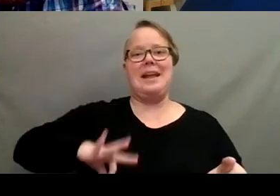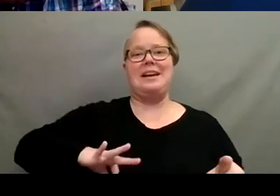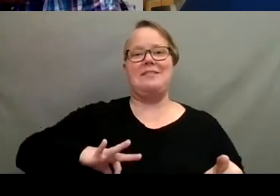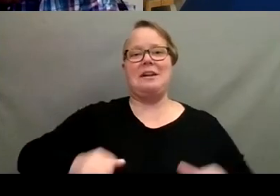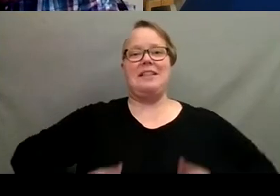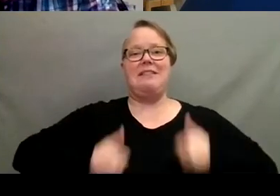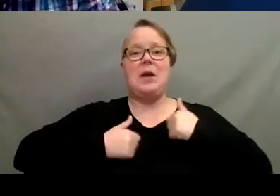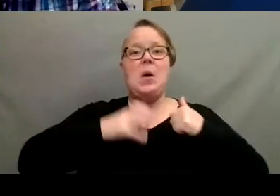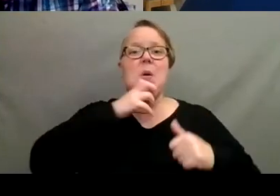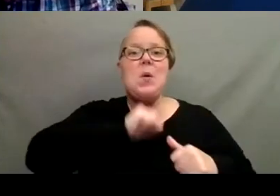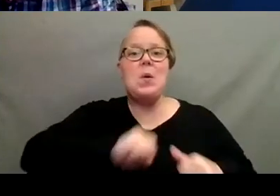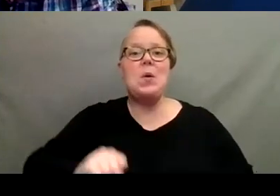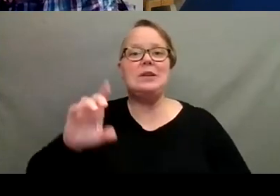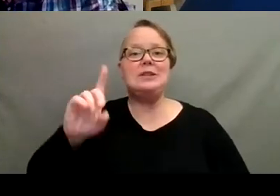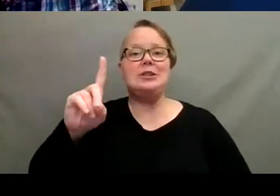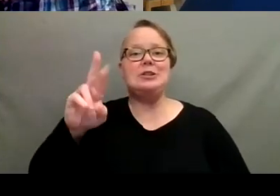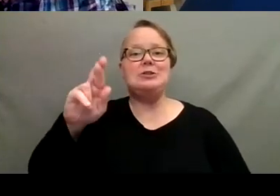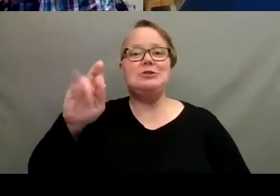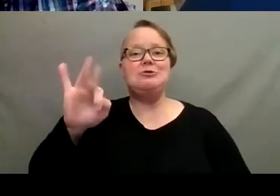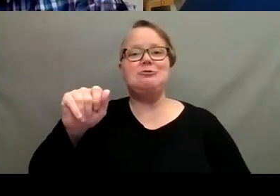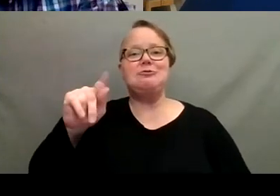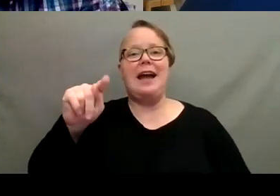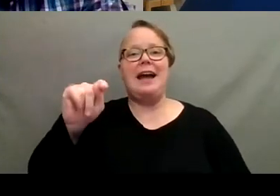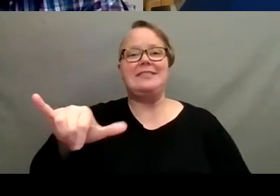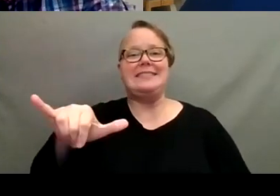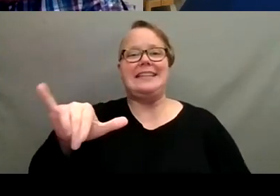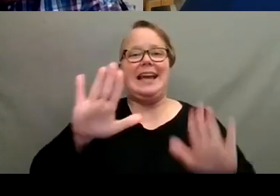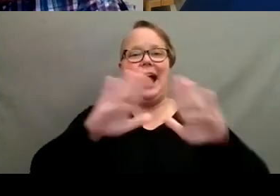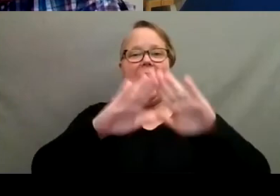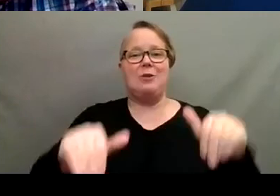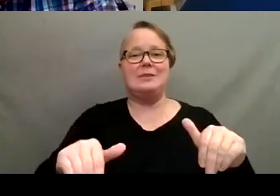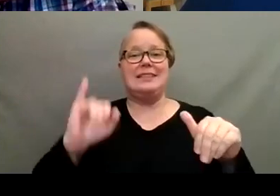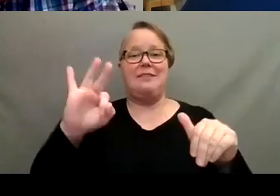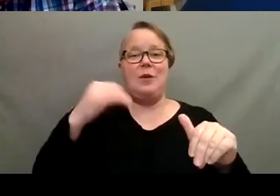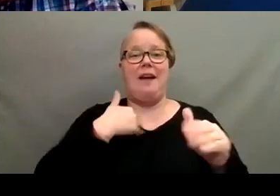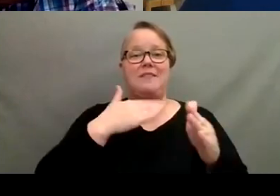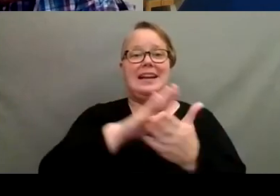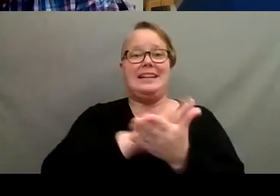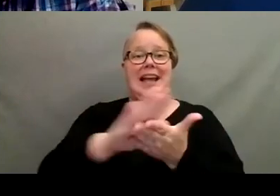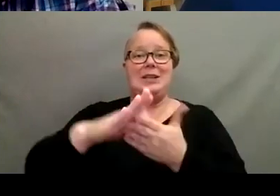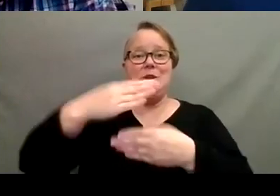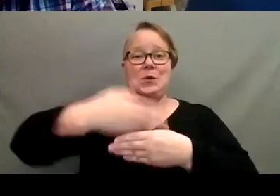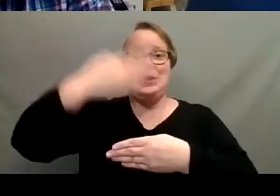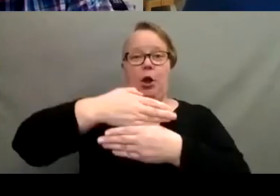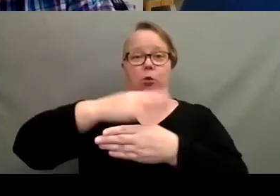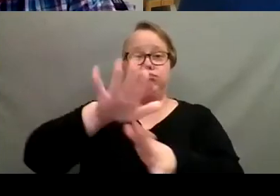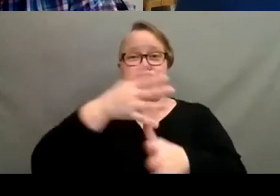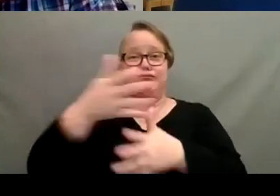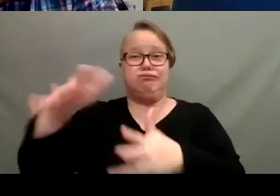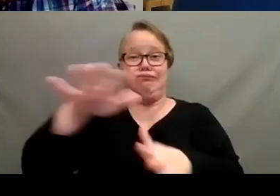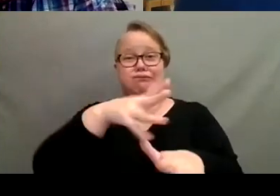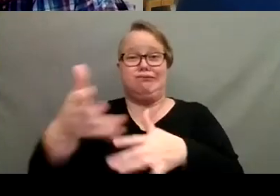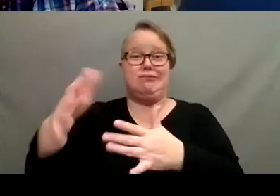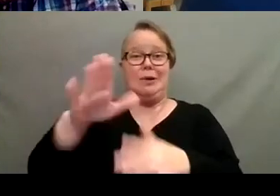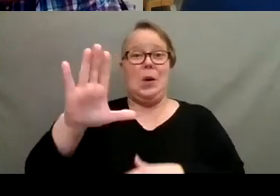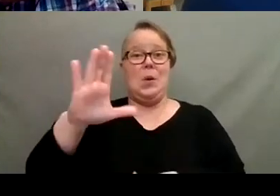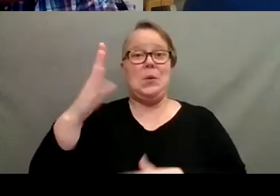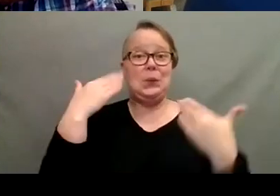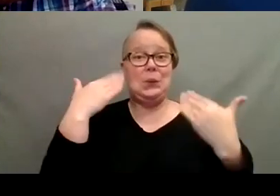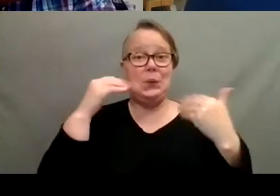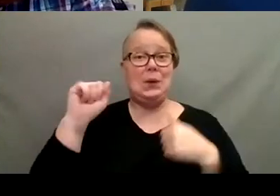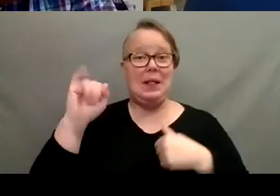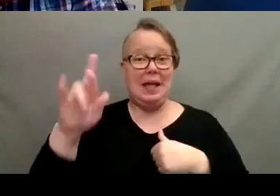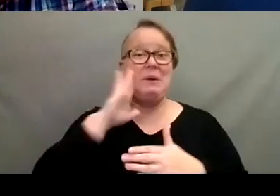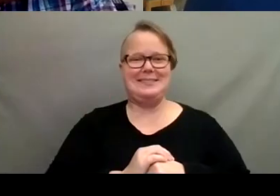Yeah, there you go. You get those cold temperatures through the window. true. If you've got a nice window that's going to have some, some cool air coming through, that'll